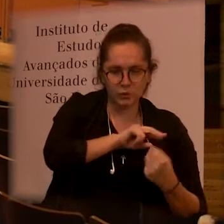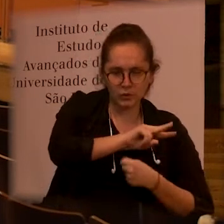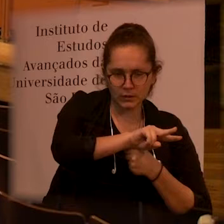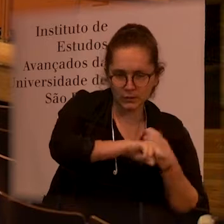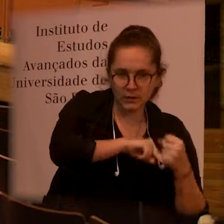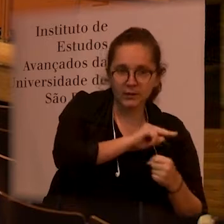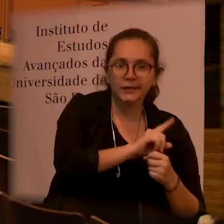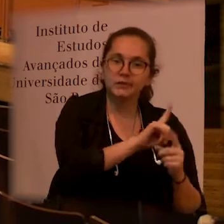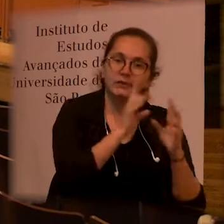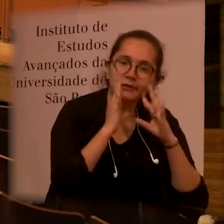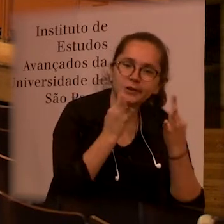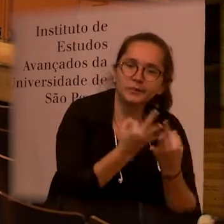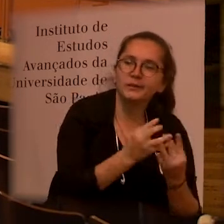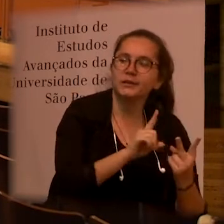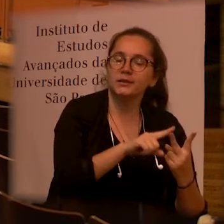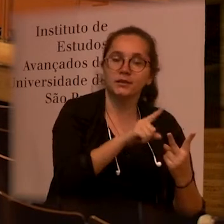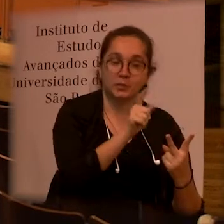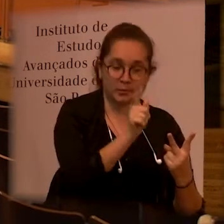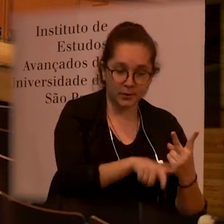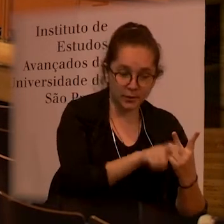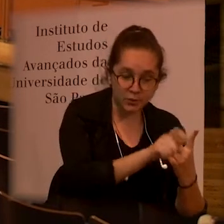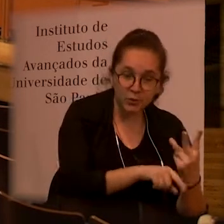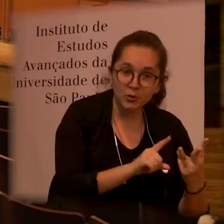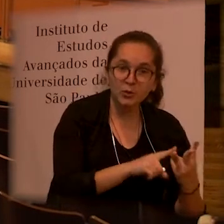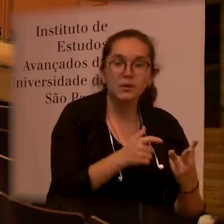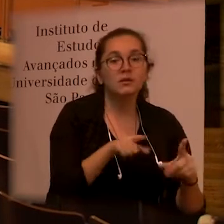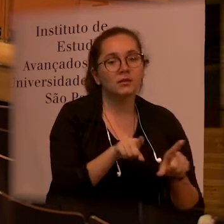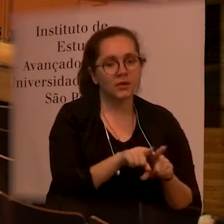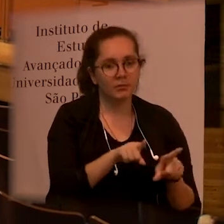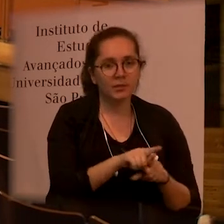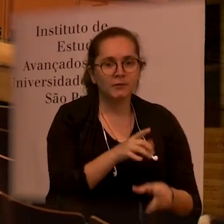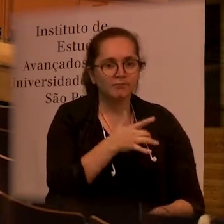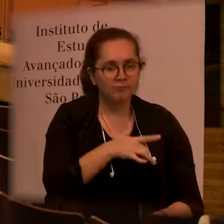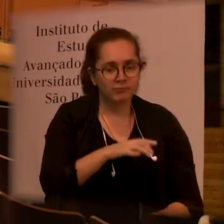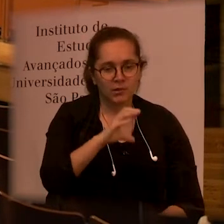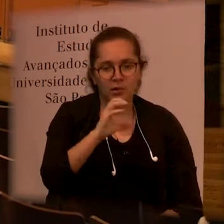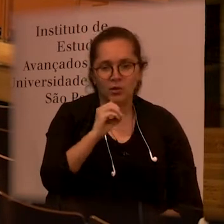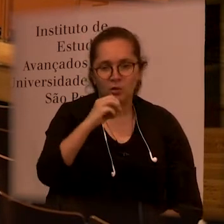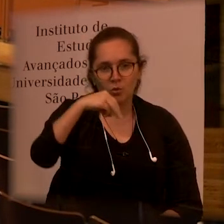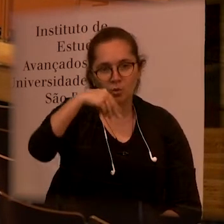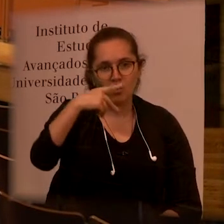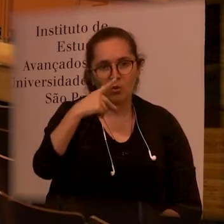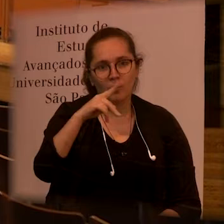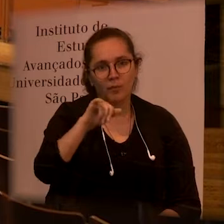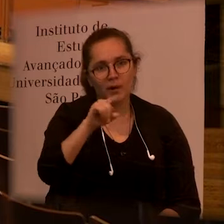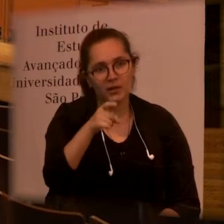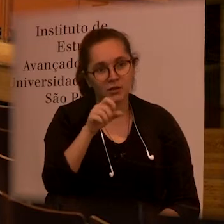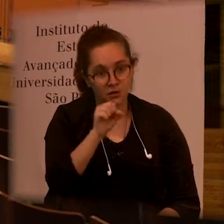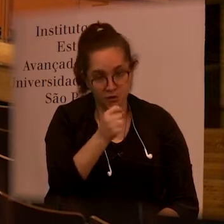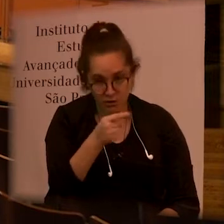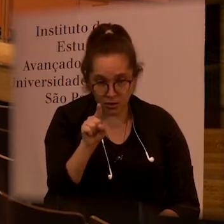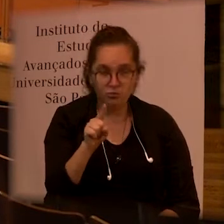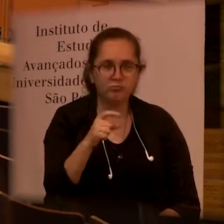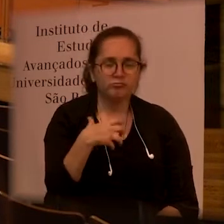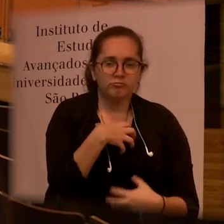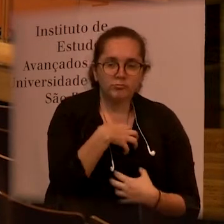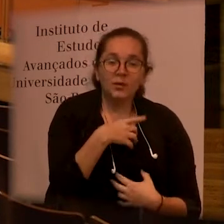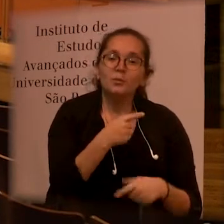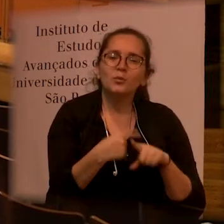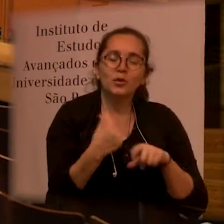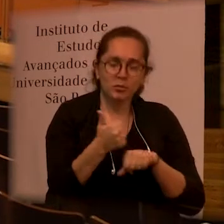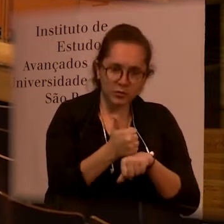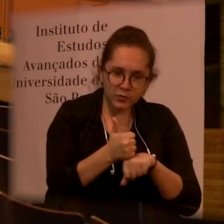we're not talking about the family and the people and we have also compassion involved and also that are the professionals